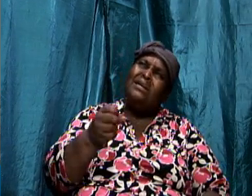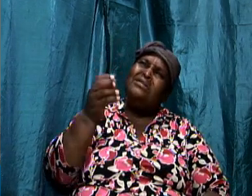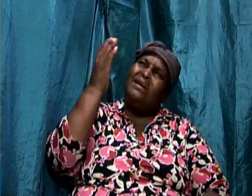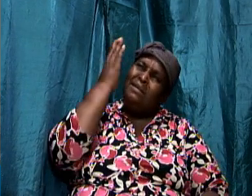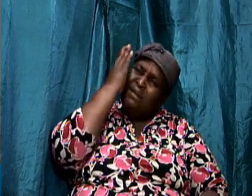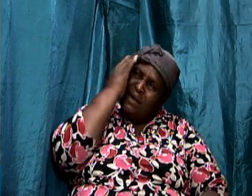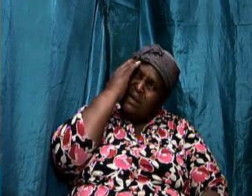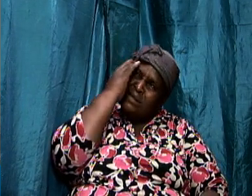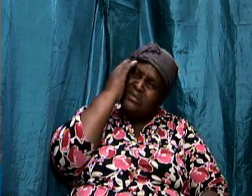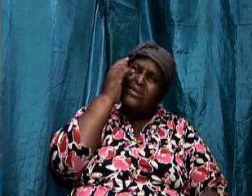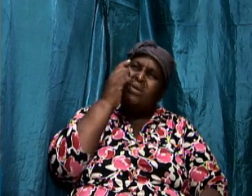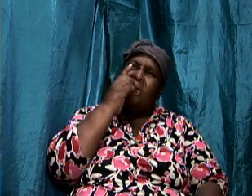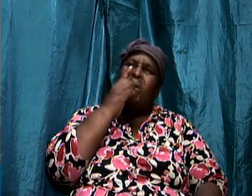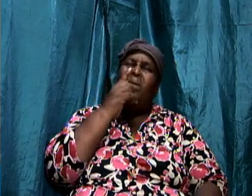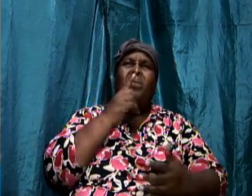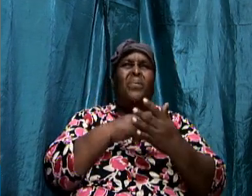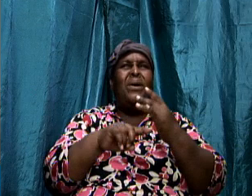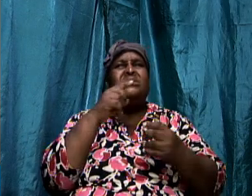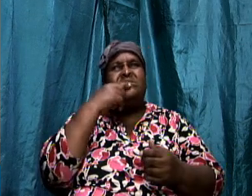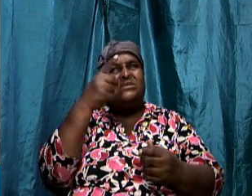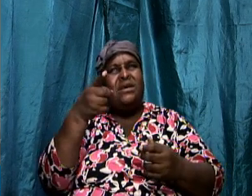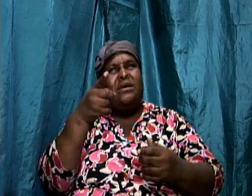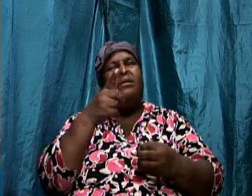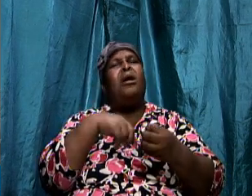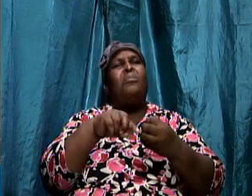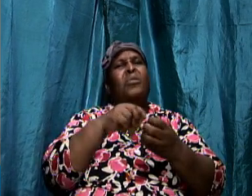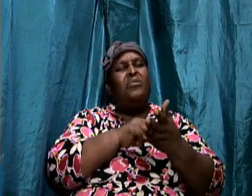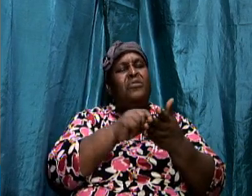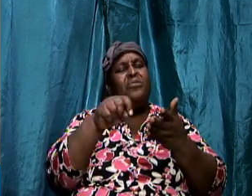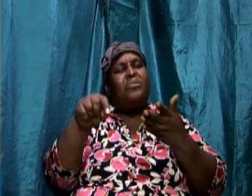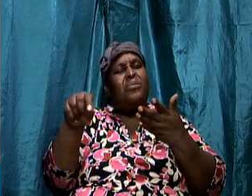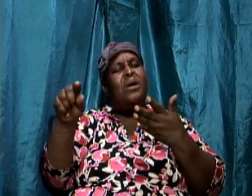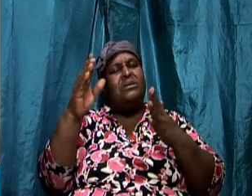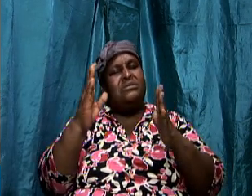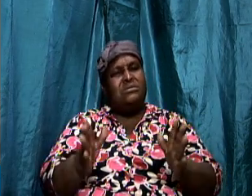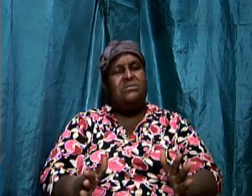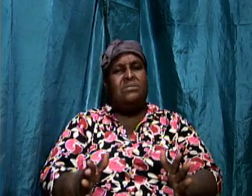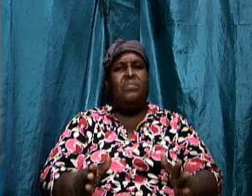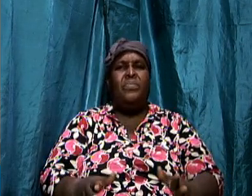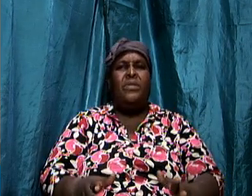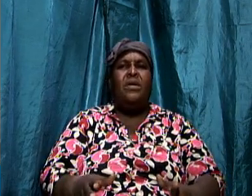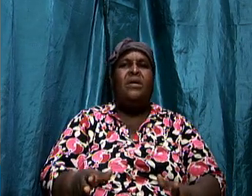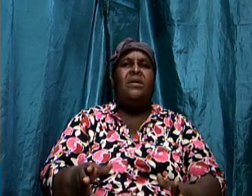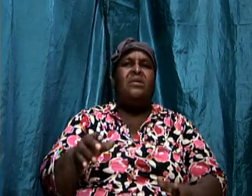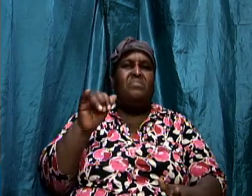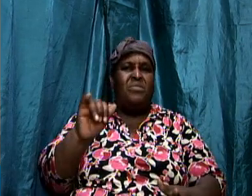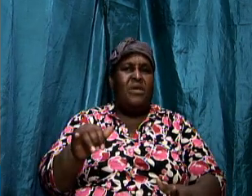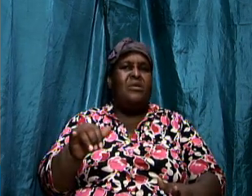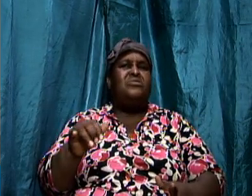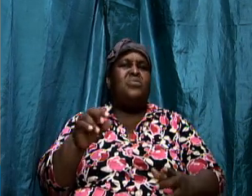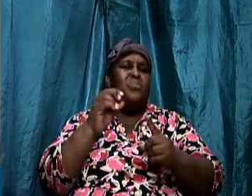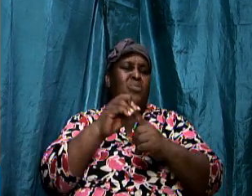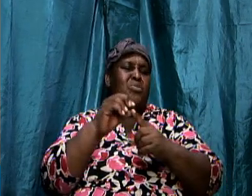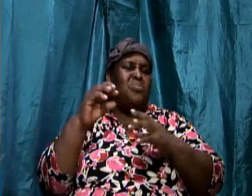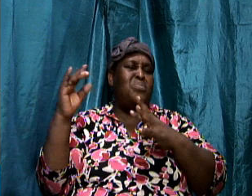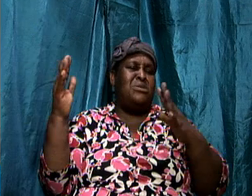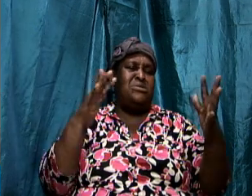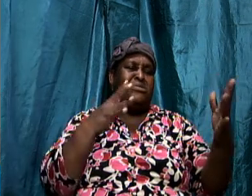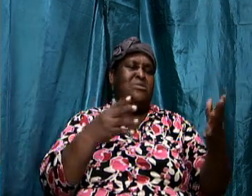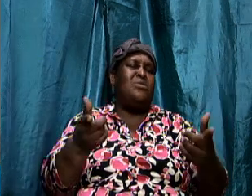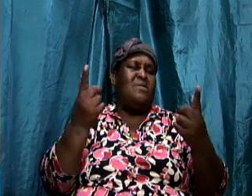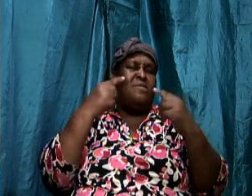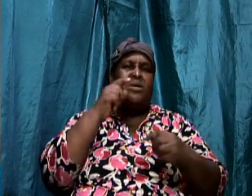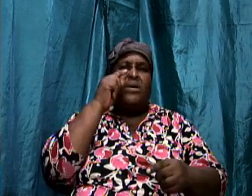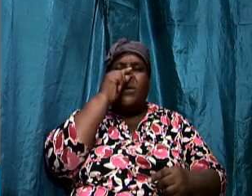these writers so i just indicated to us that that word wrestle is from our greek word pale